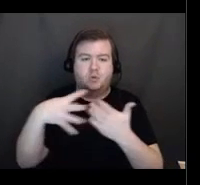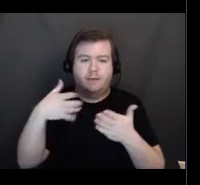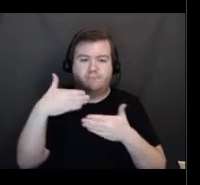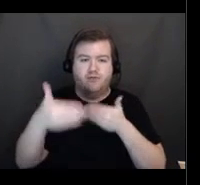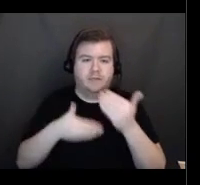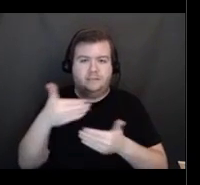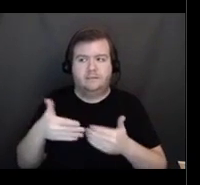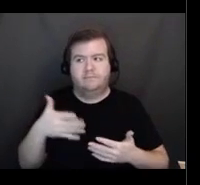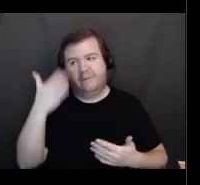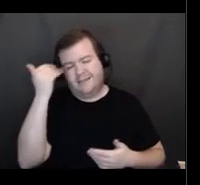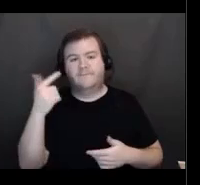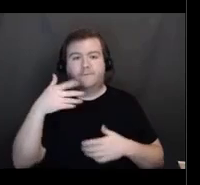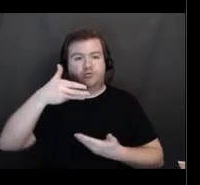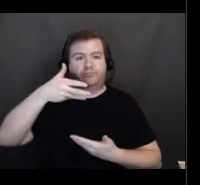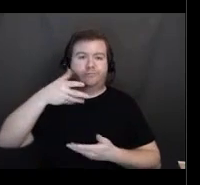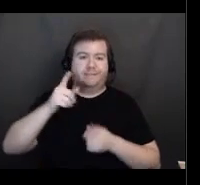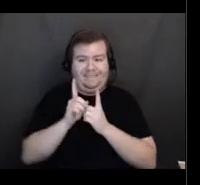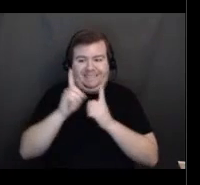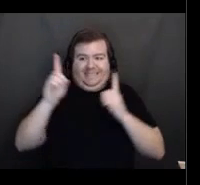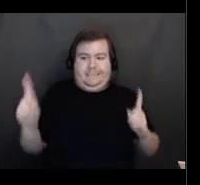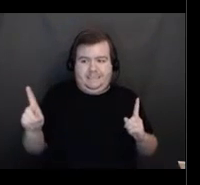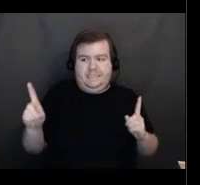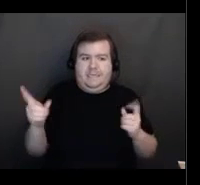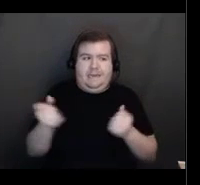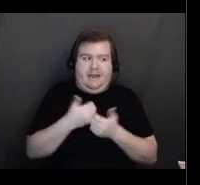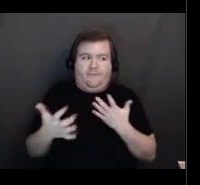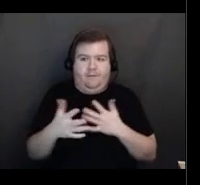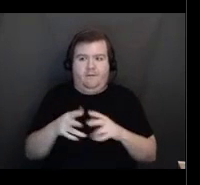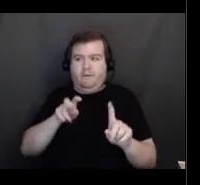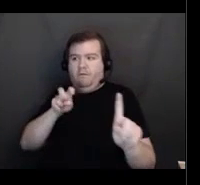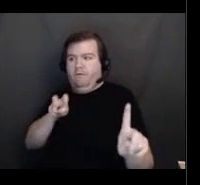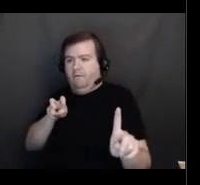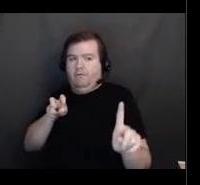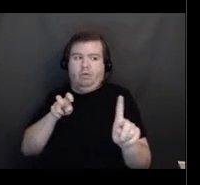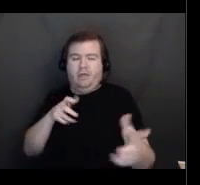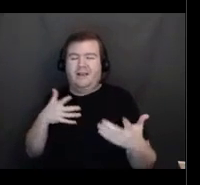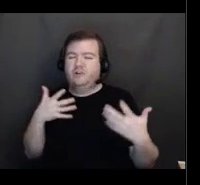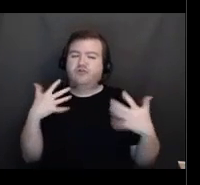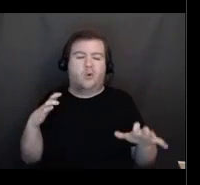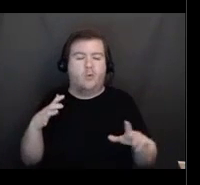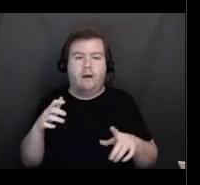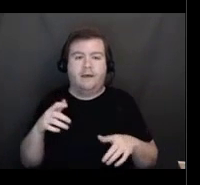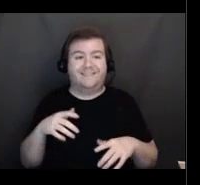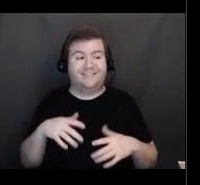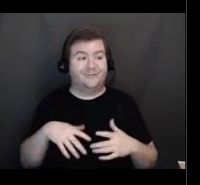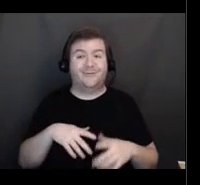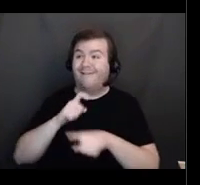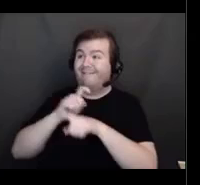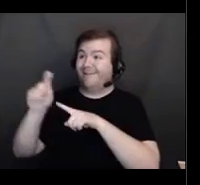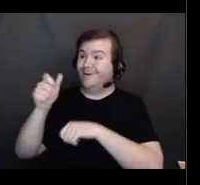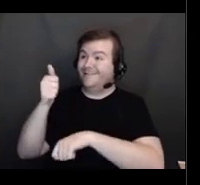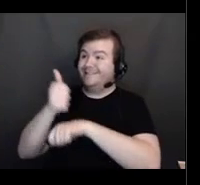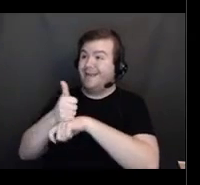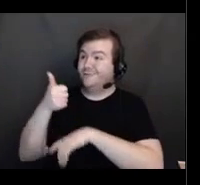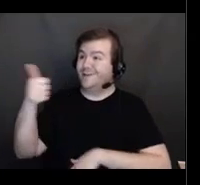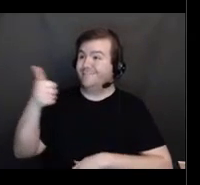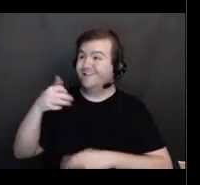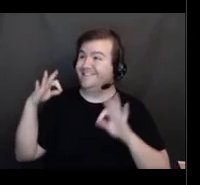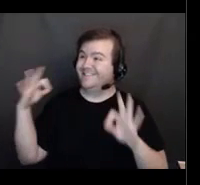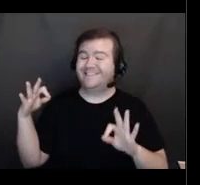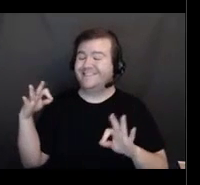distancing. You don't want to put yourself into a situation where you're going to be with more than